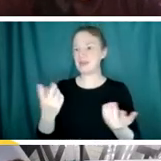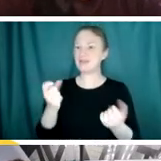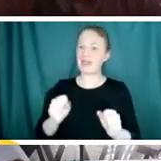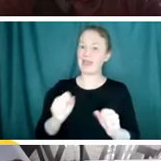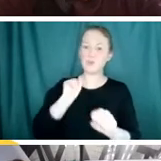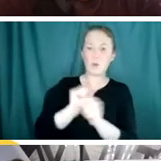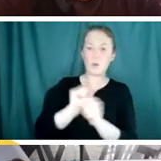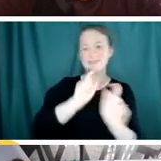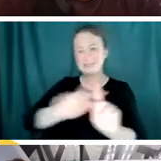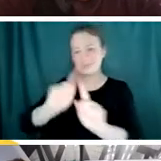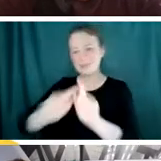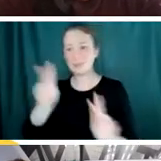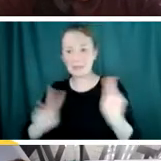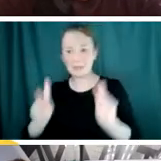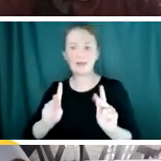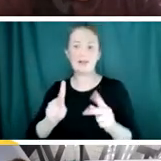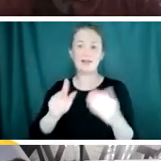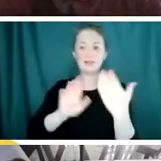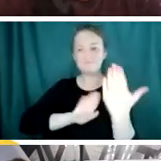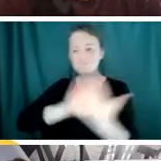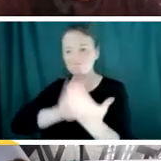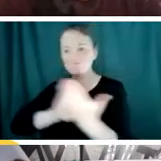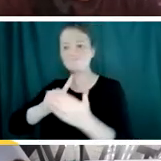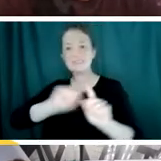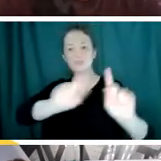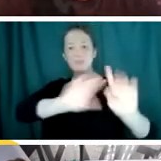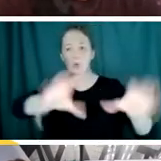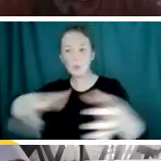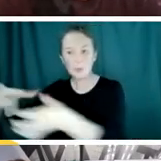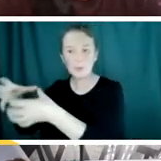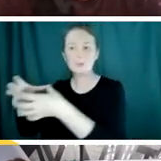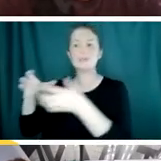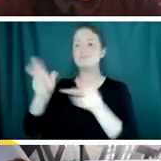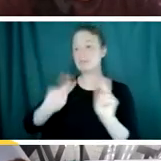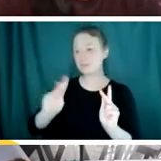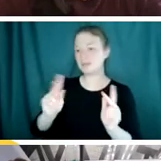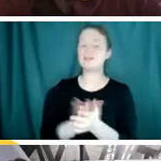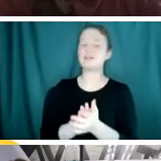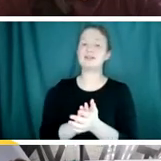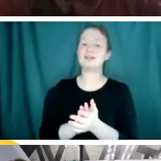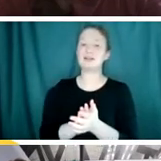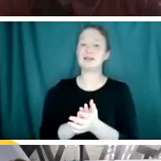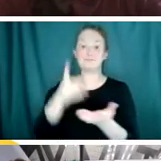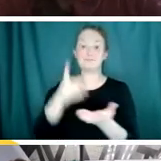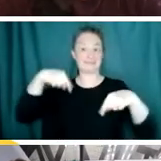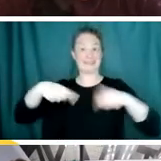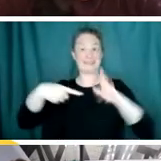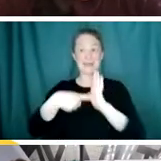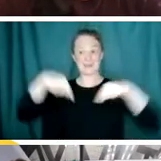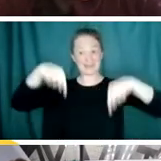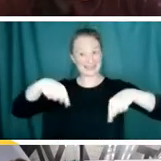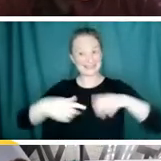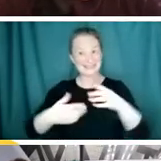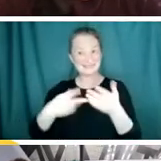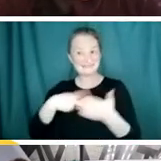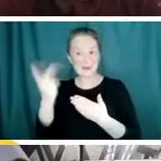people, to interface with different groups outside of this organization. This being an example where you can